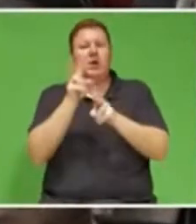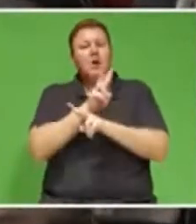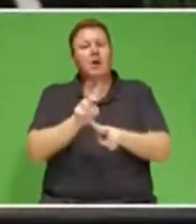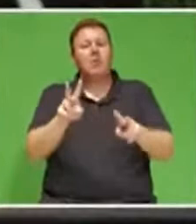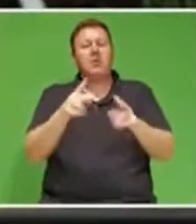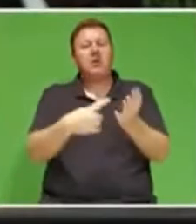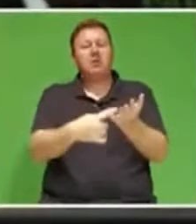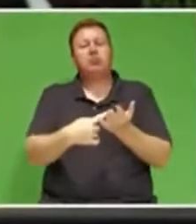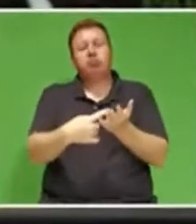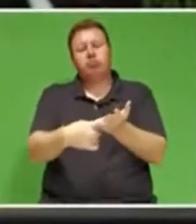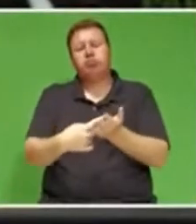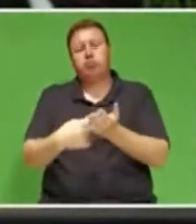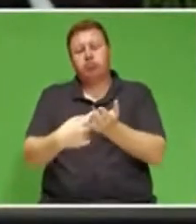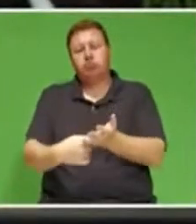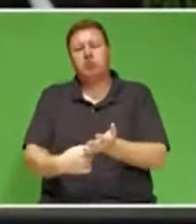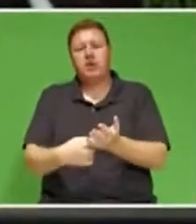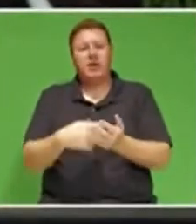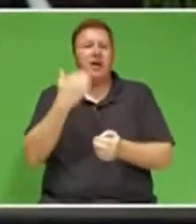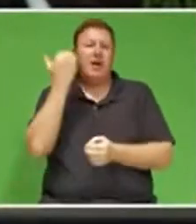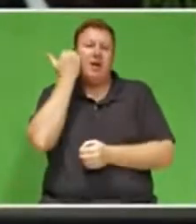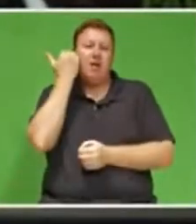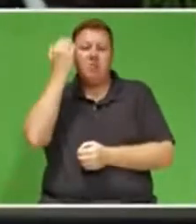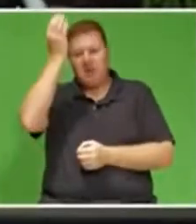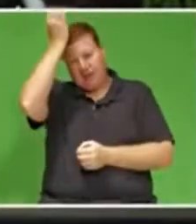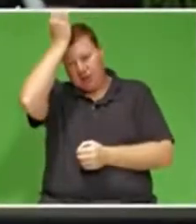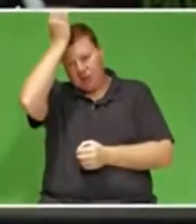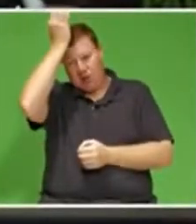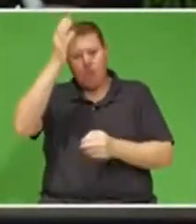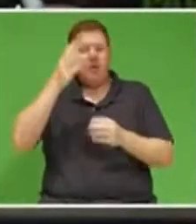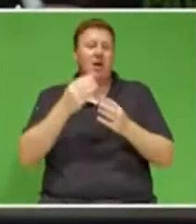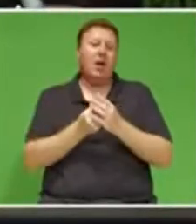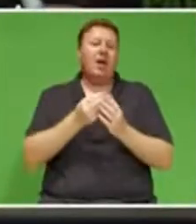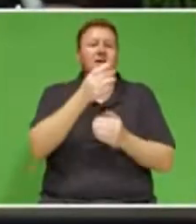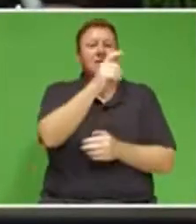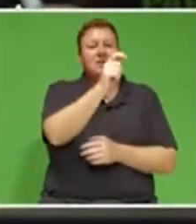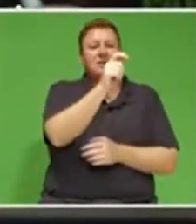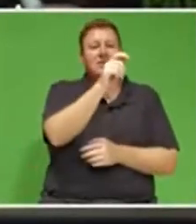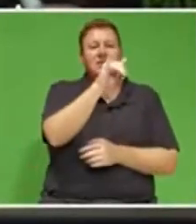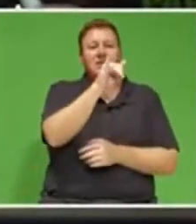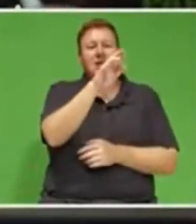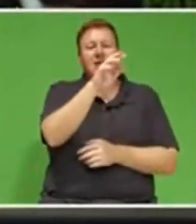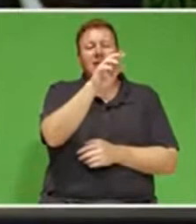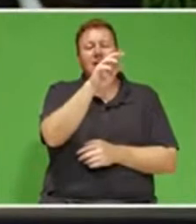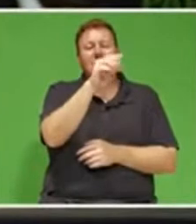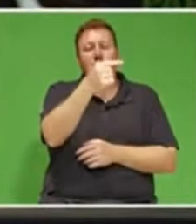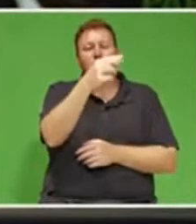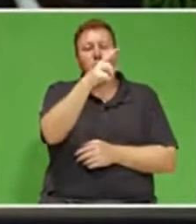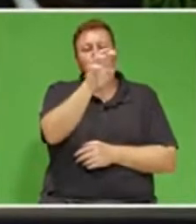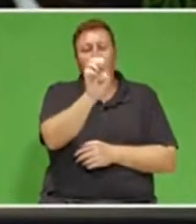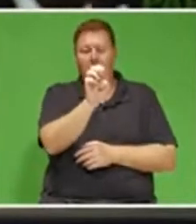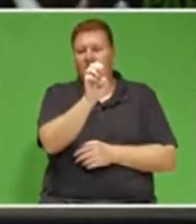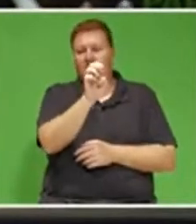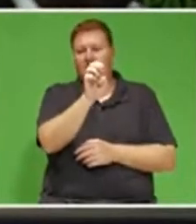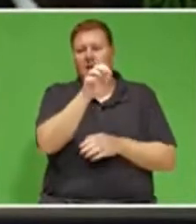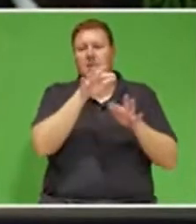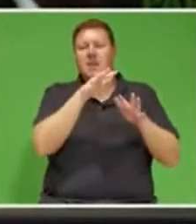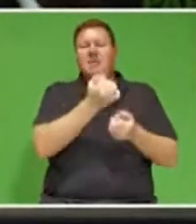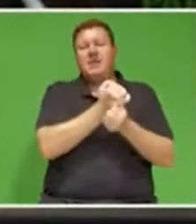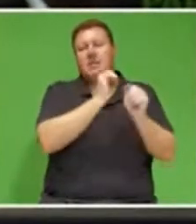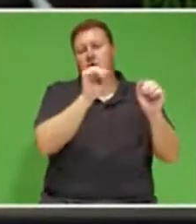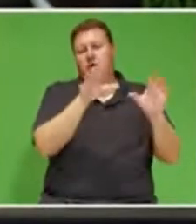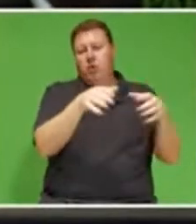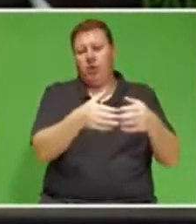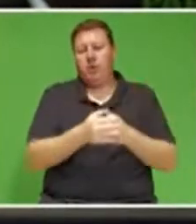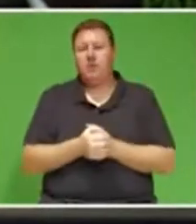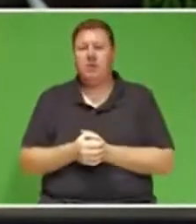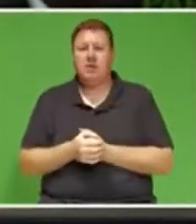between the government of South Ethiopia and the Tigray People's Liberation Fund, which were facilitated by